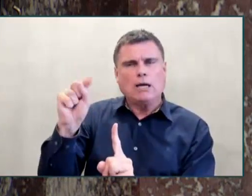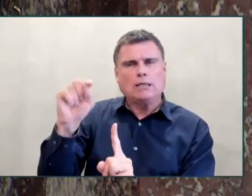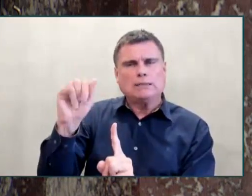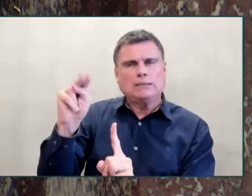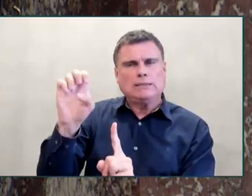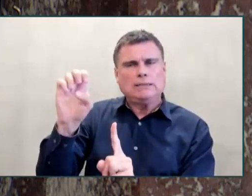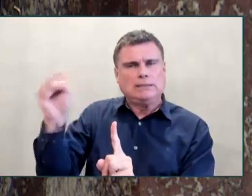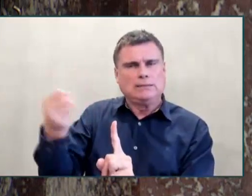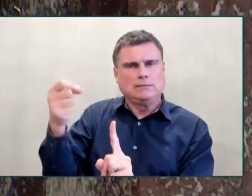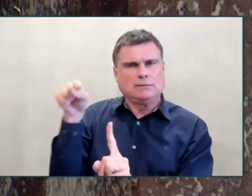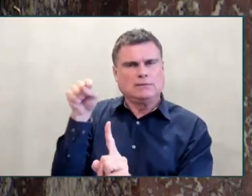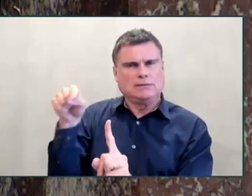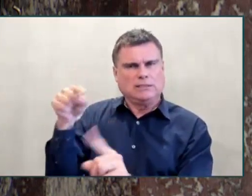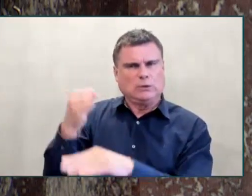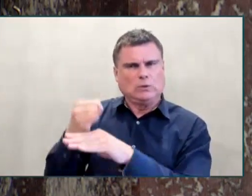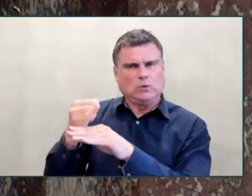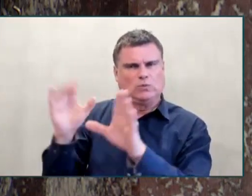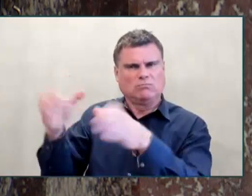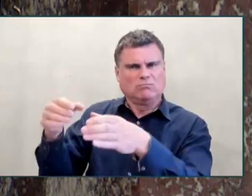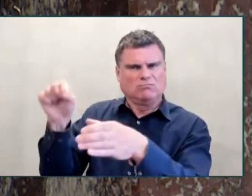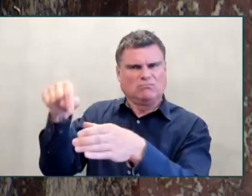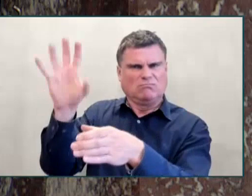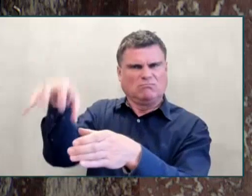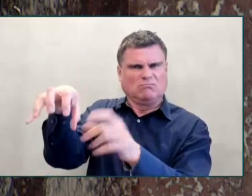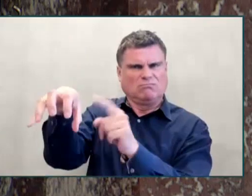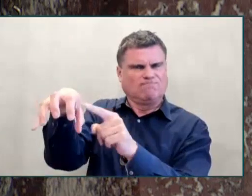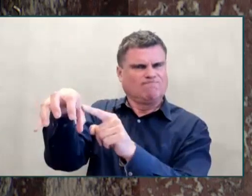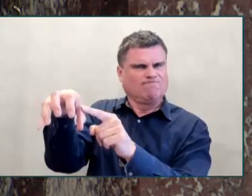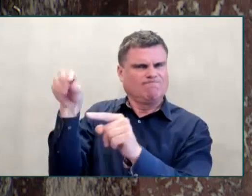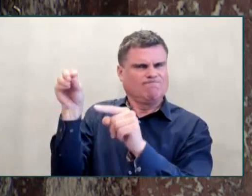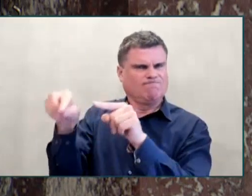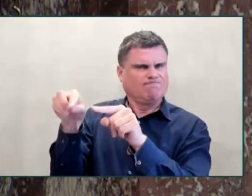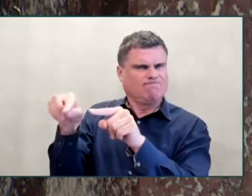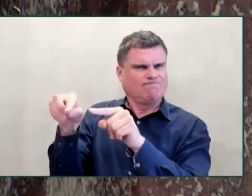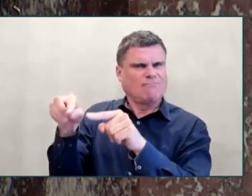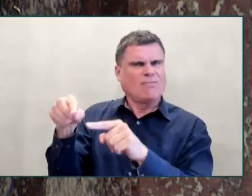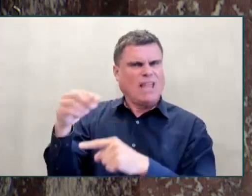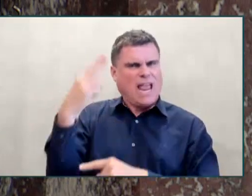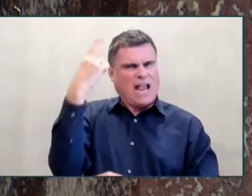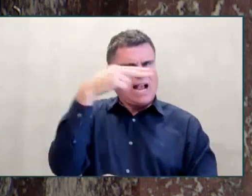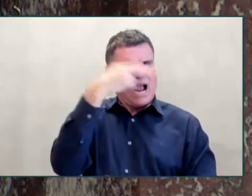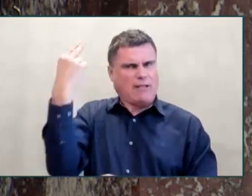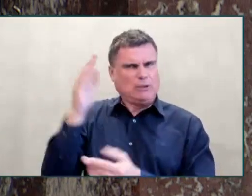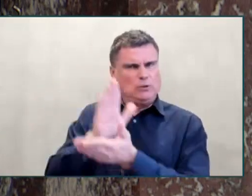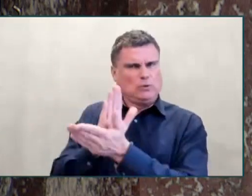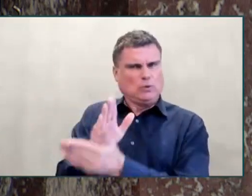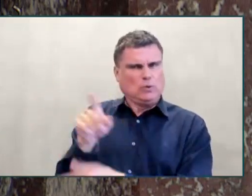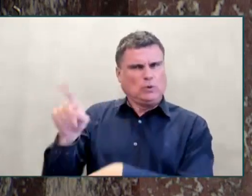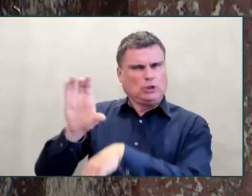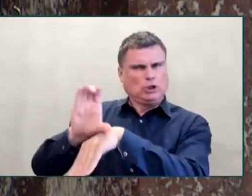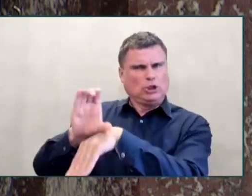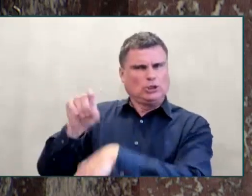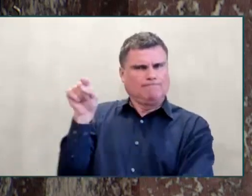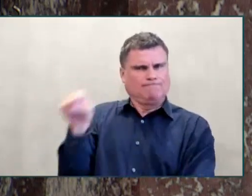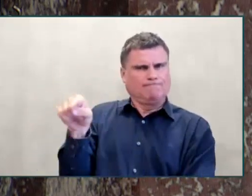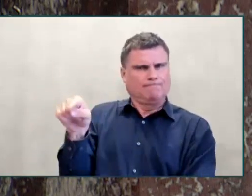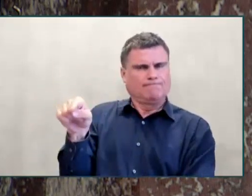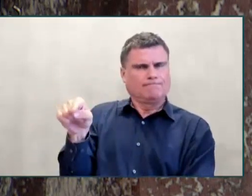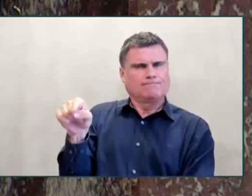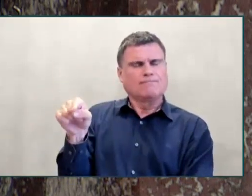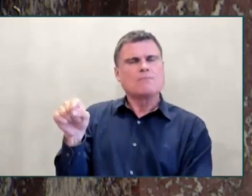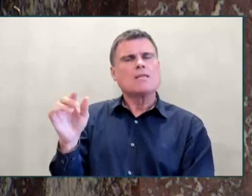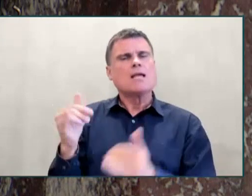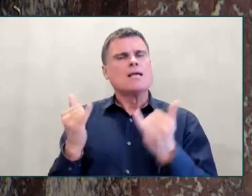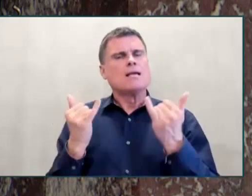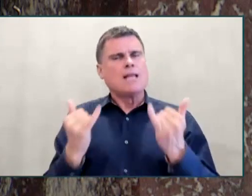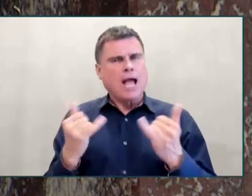Our thoughts and prayers are with the family, as we have now stood numerous times. And